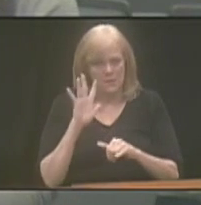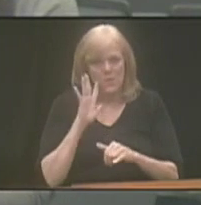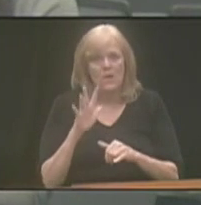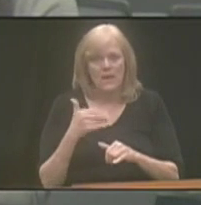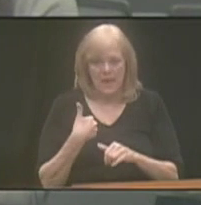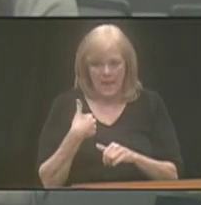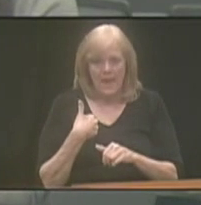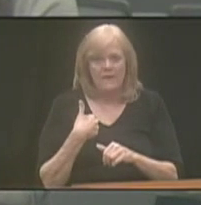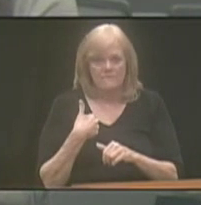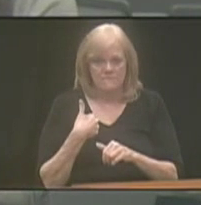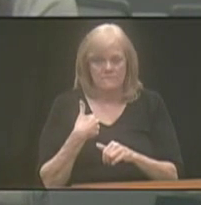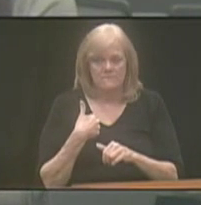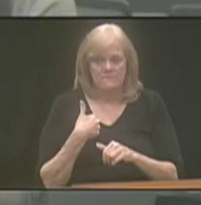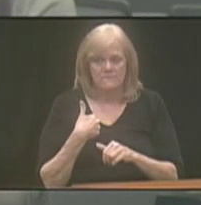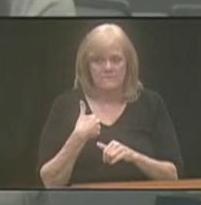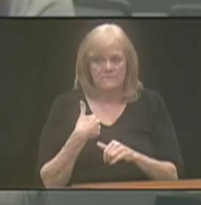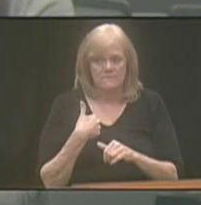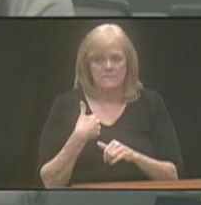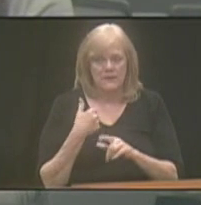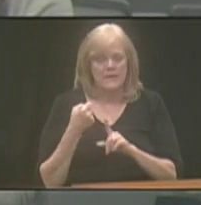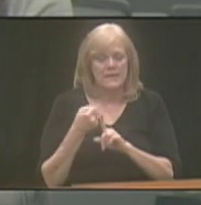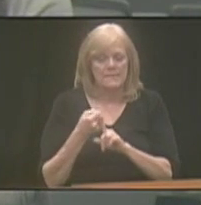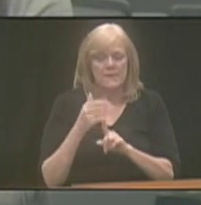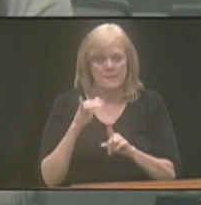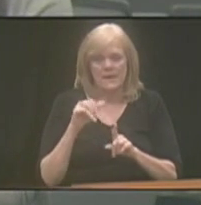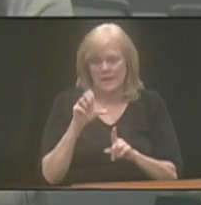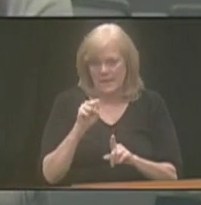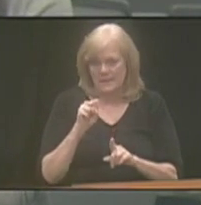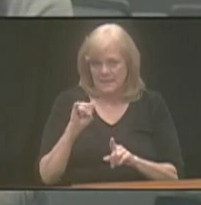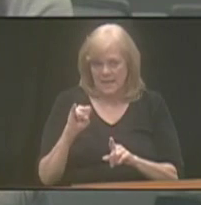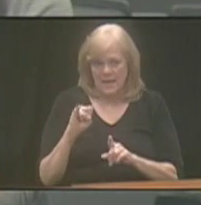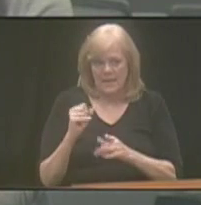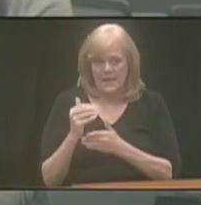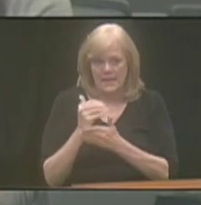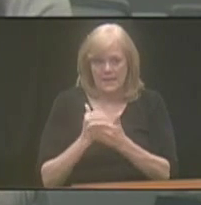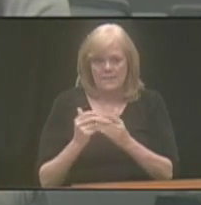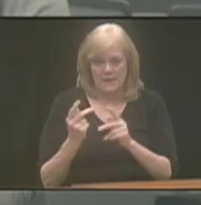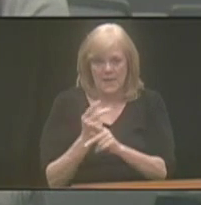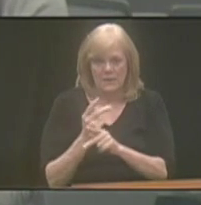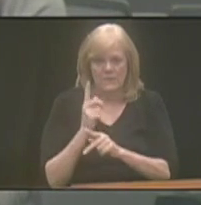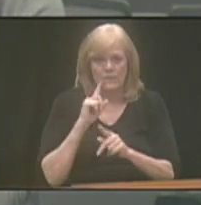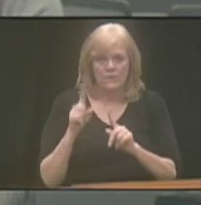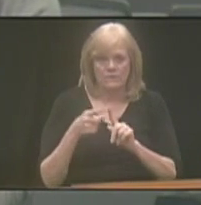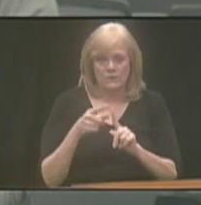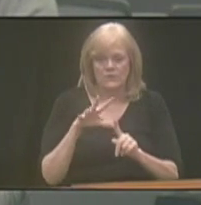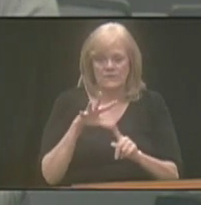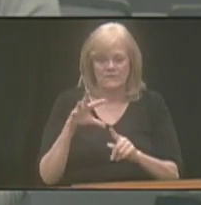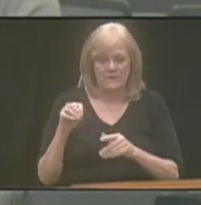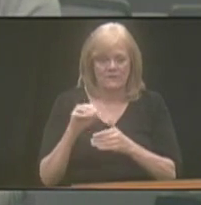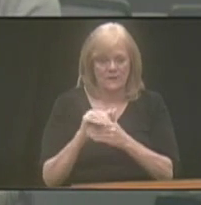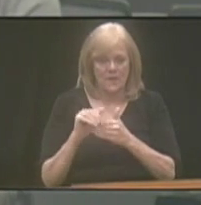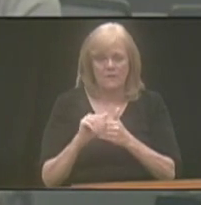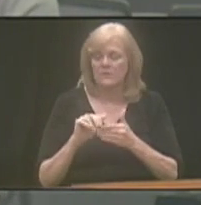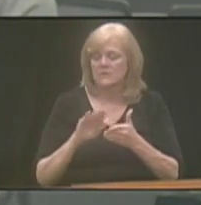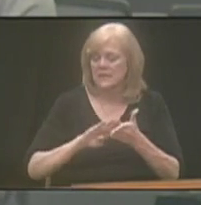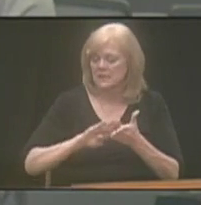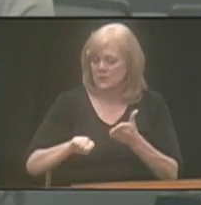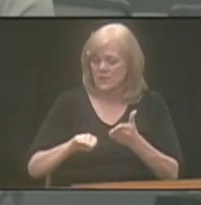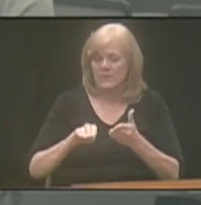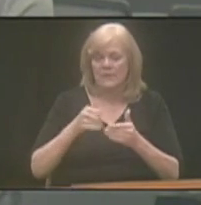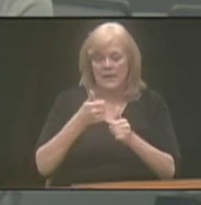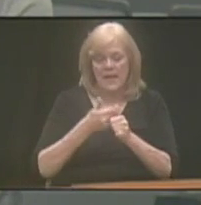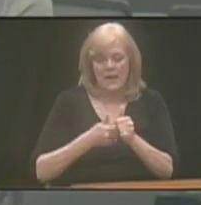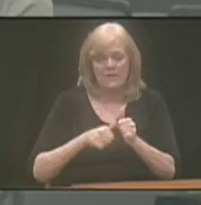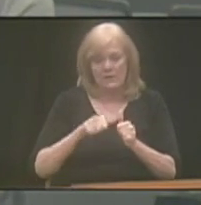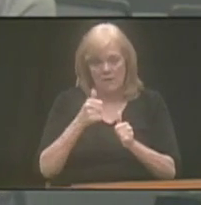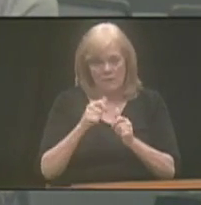be impacted by the SSI income calculation for the first $50 is excluded, and every other